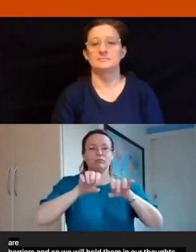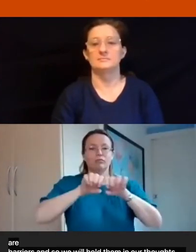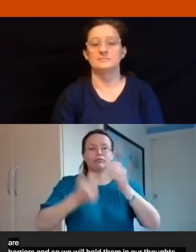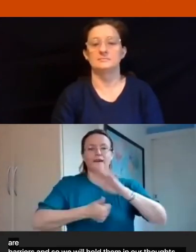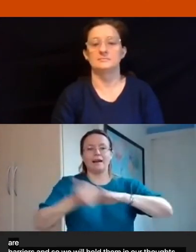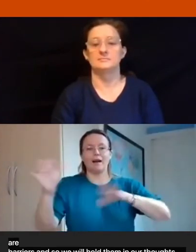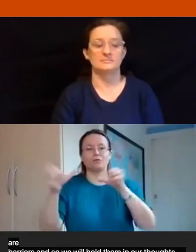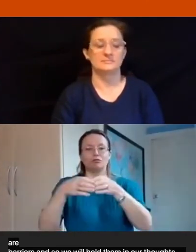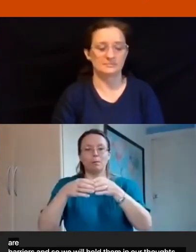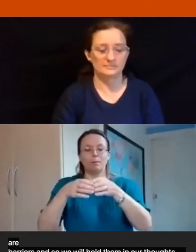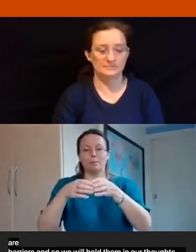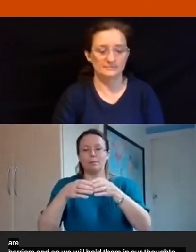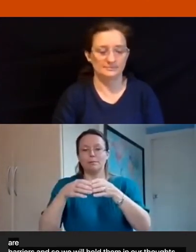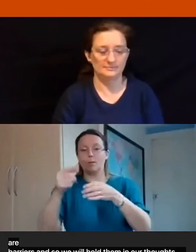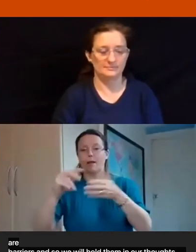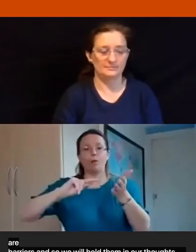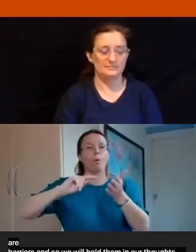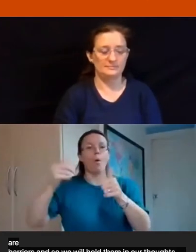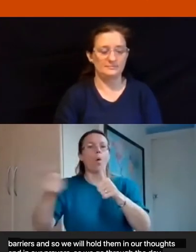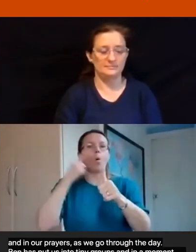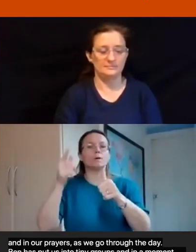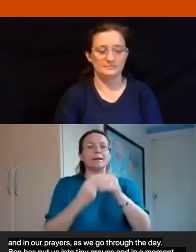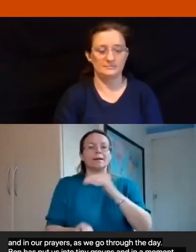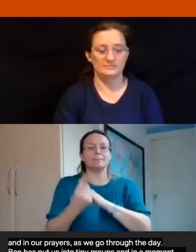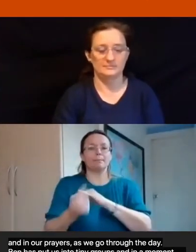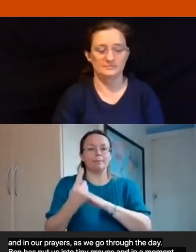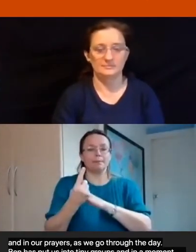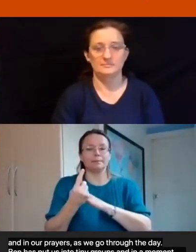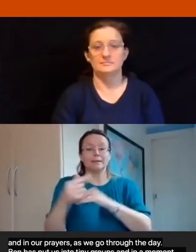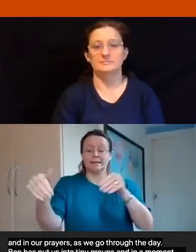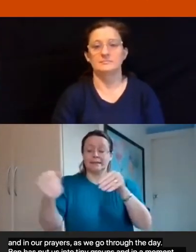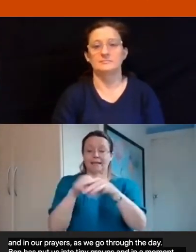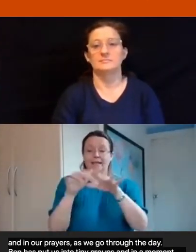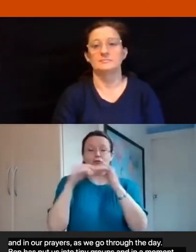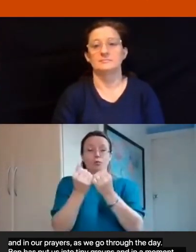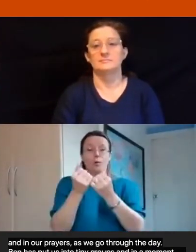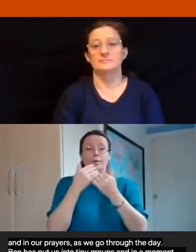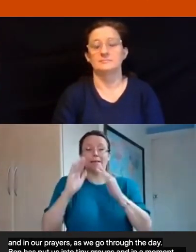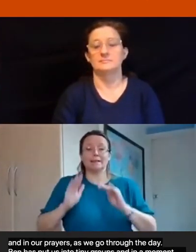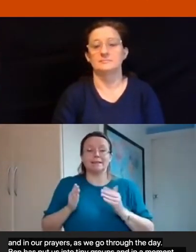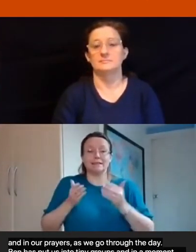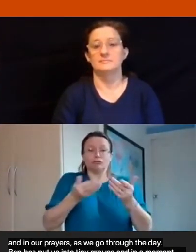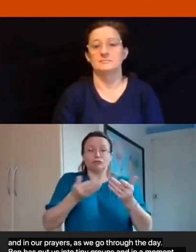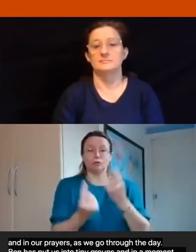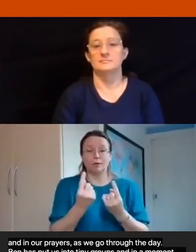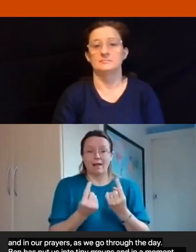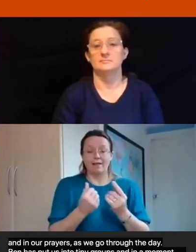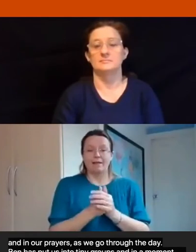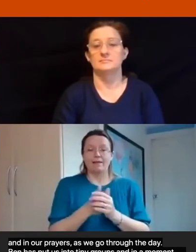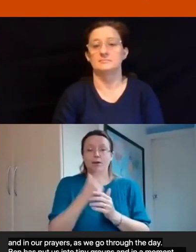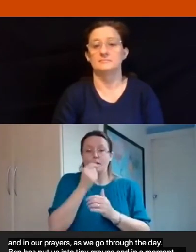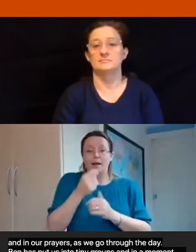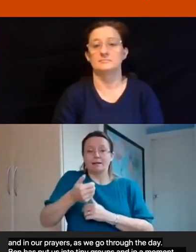across into those small groups and i invite you to introduce yourselves however you prefer to communicate either in text